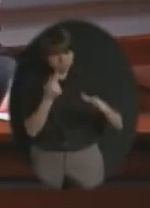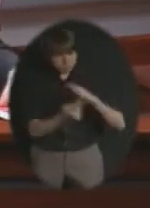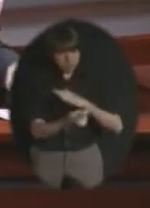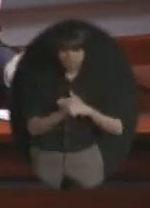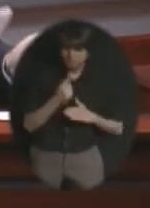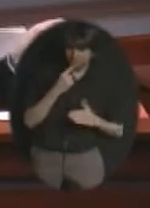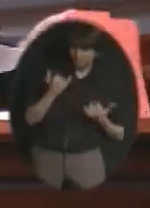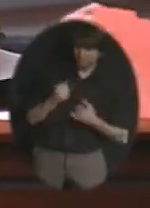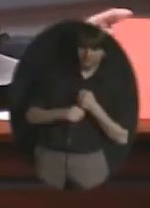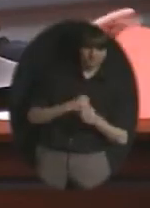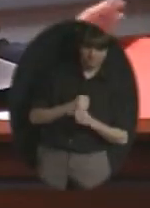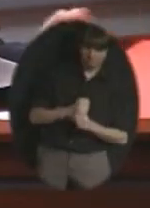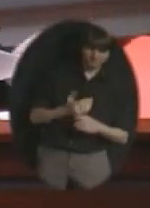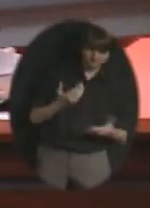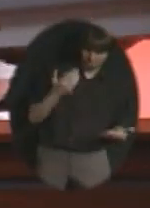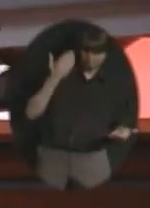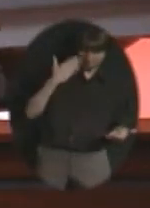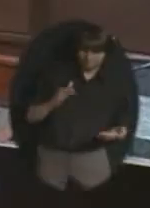good it's all good